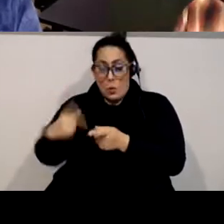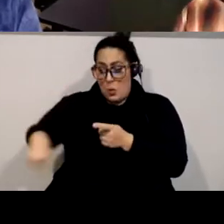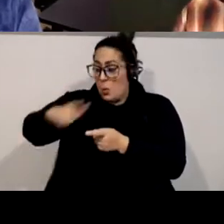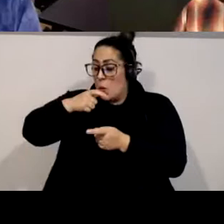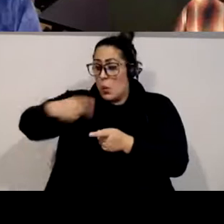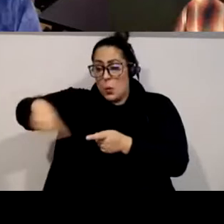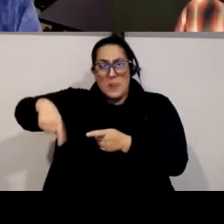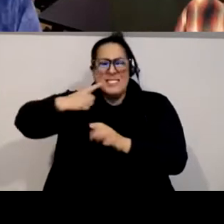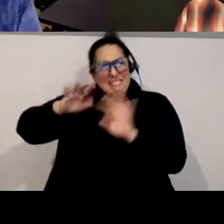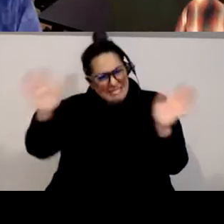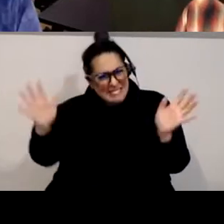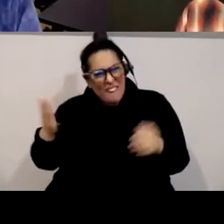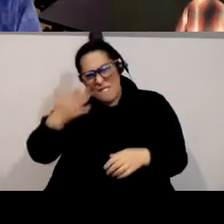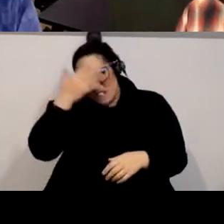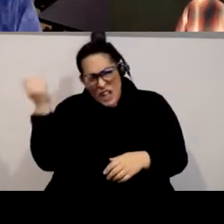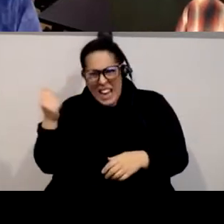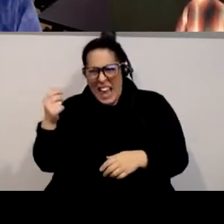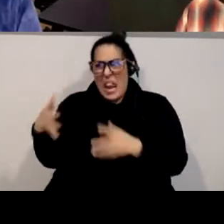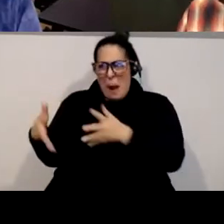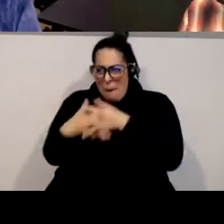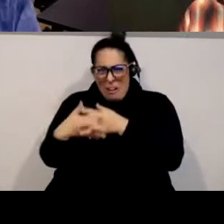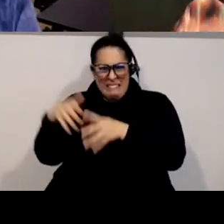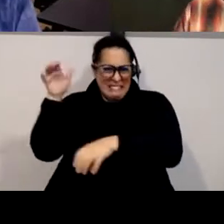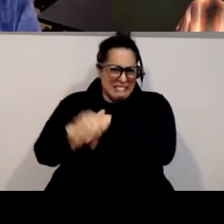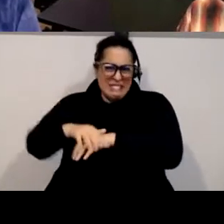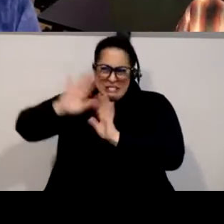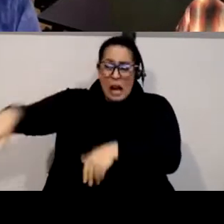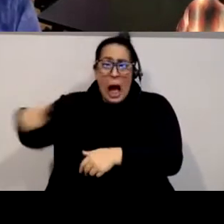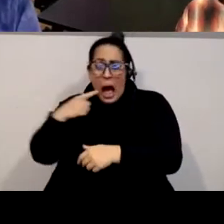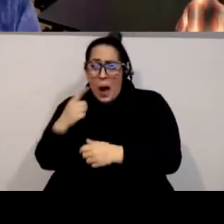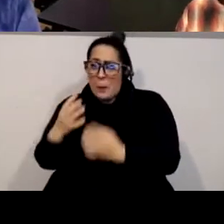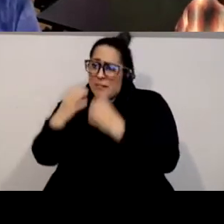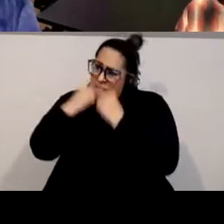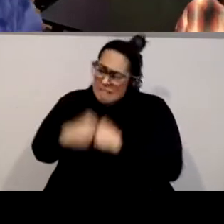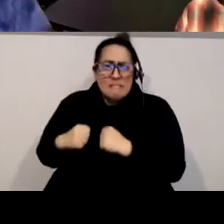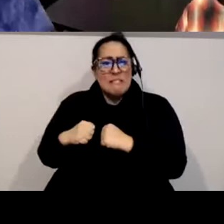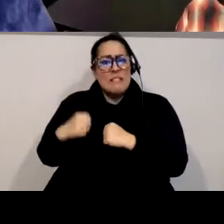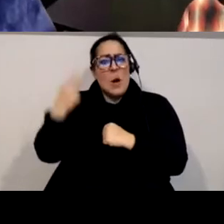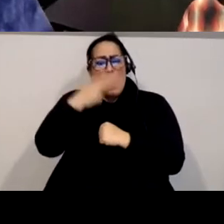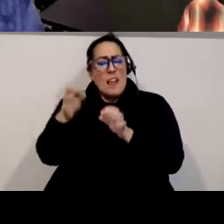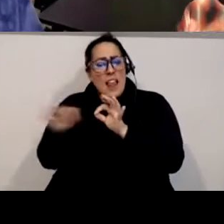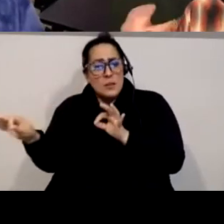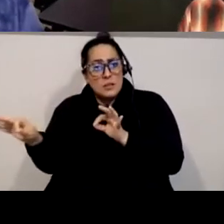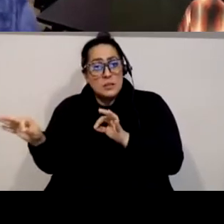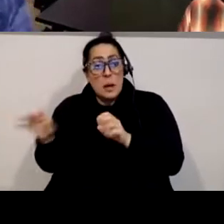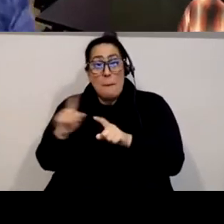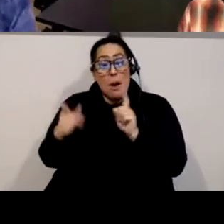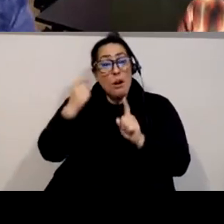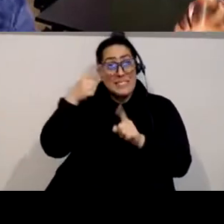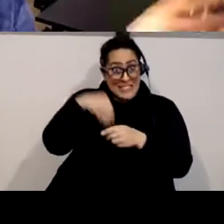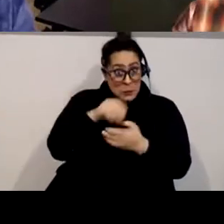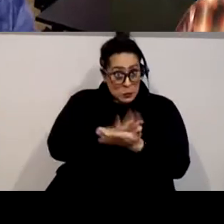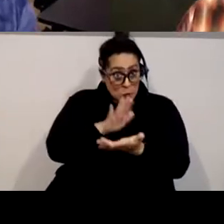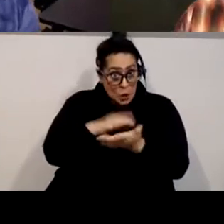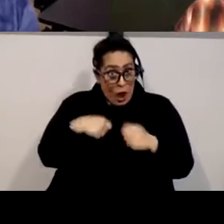restoring hawaiian as as as a as a language but i i wasn't able to to take uh hawaiian or to learn hawaiian